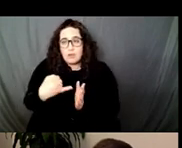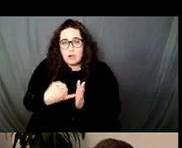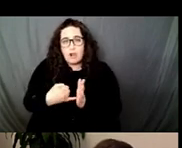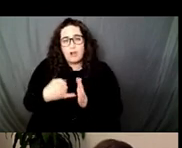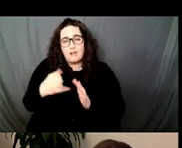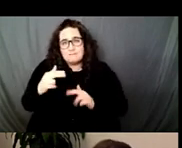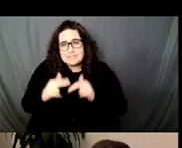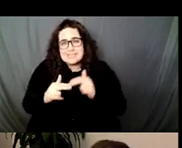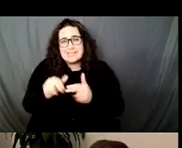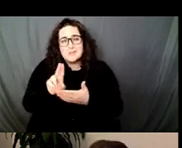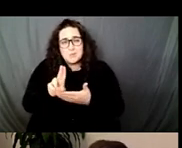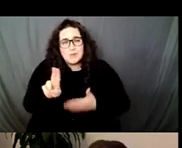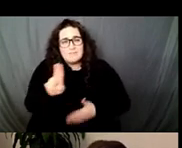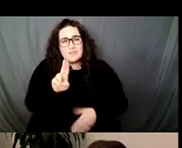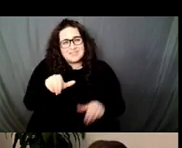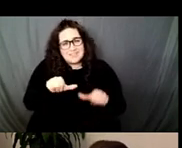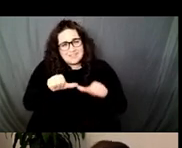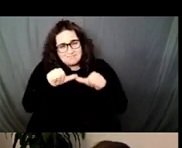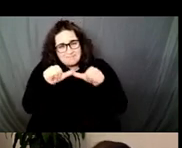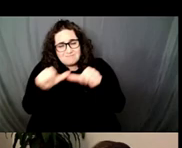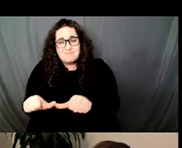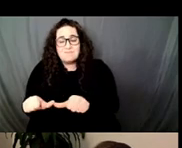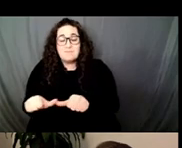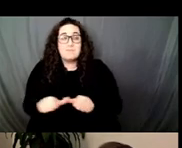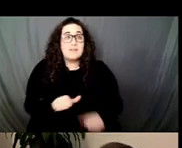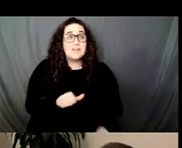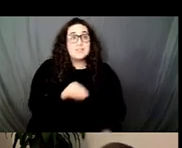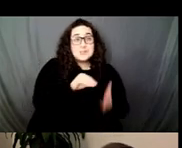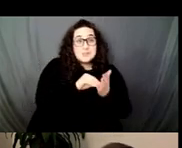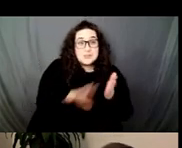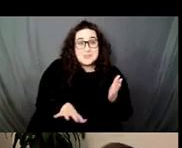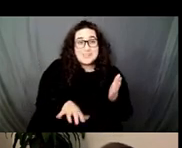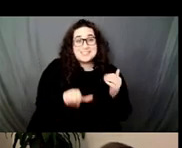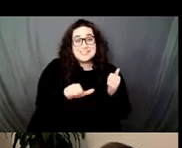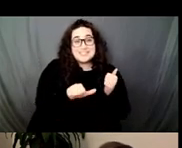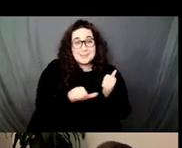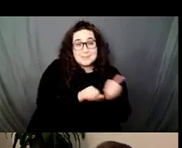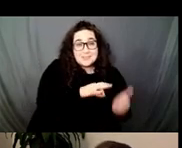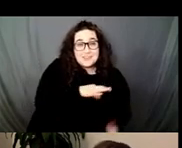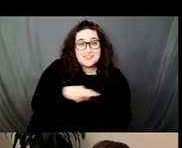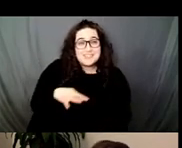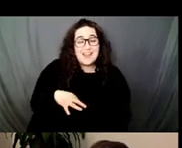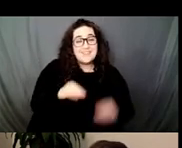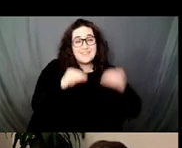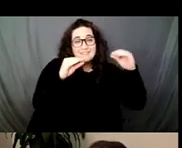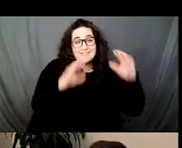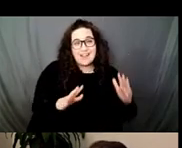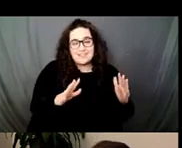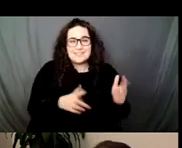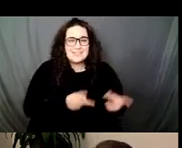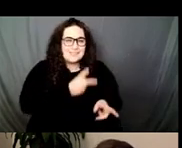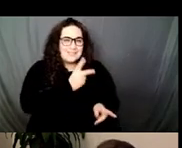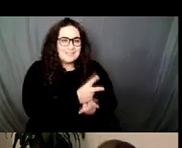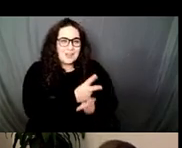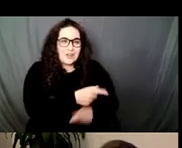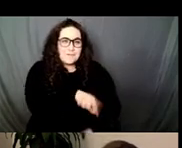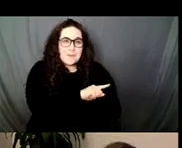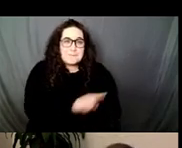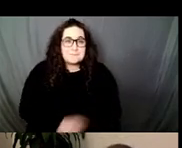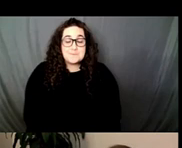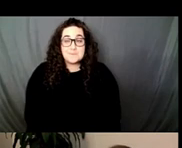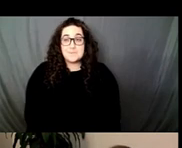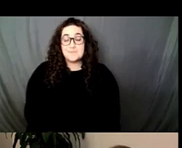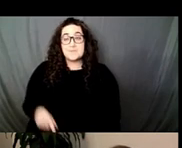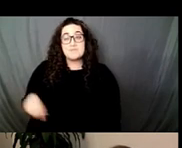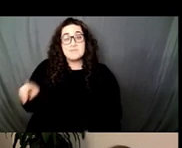keep the patrons, students, faculty and administrative staff taken care of and they are usually the ones without savings who live